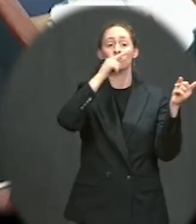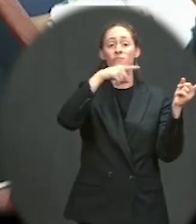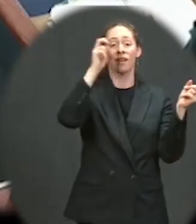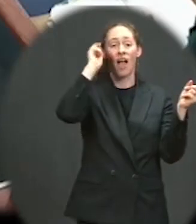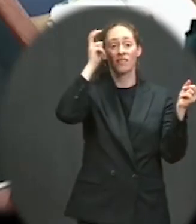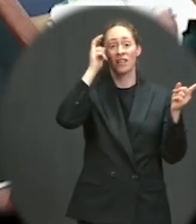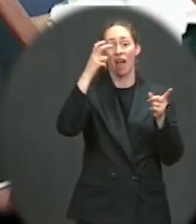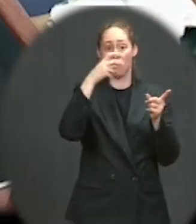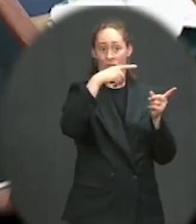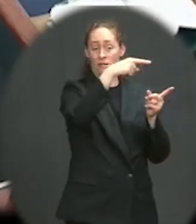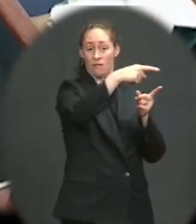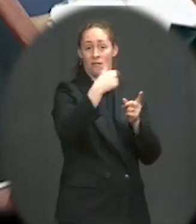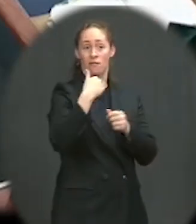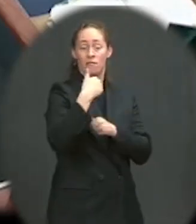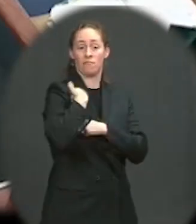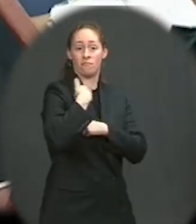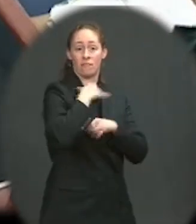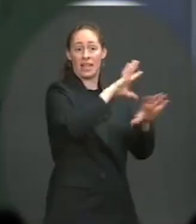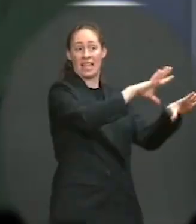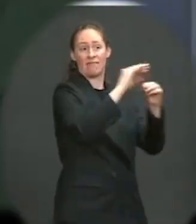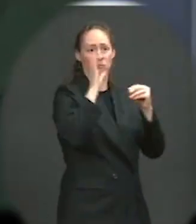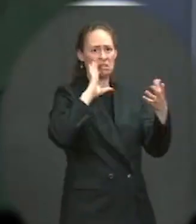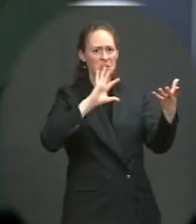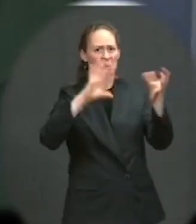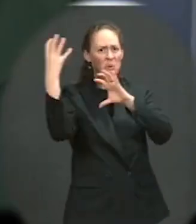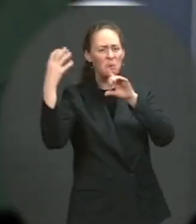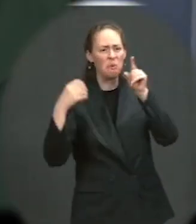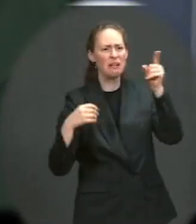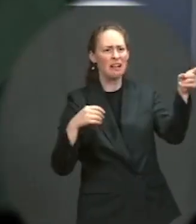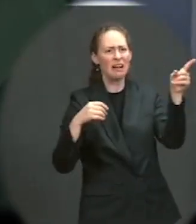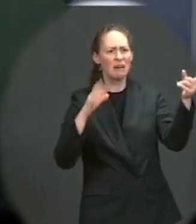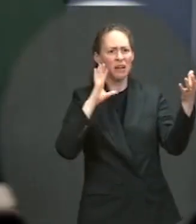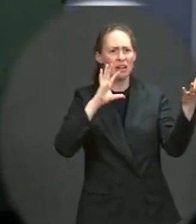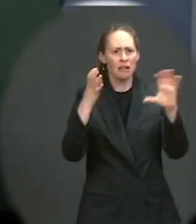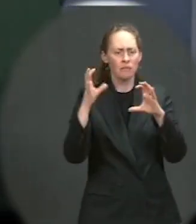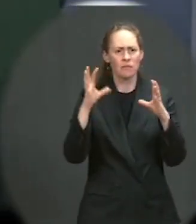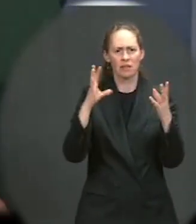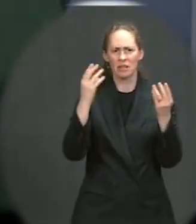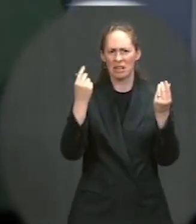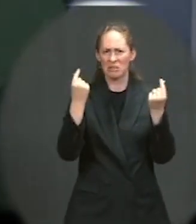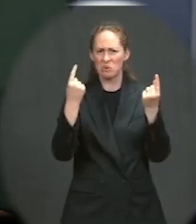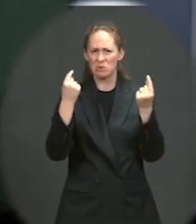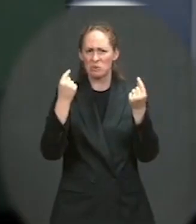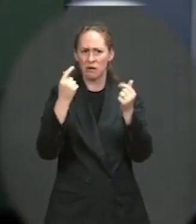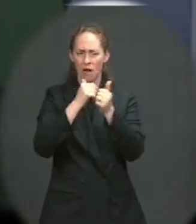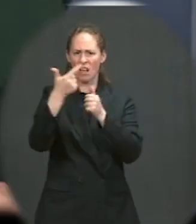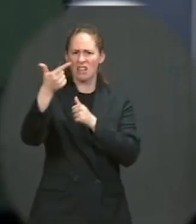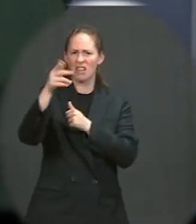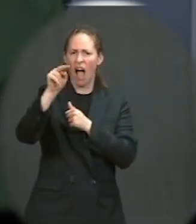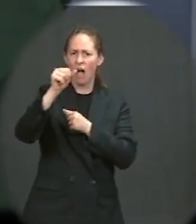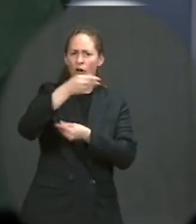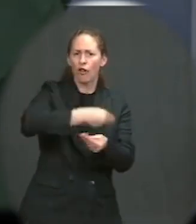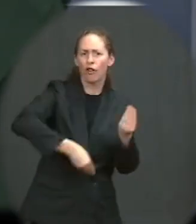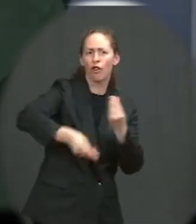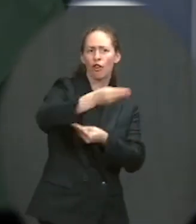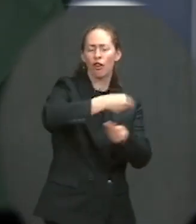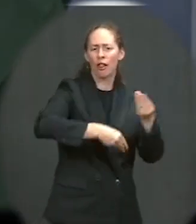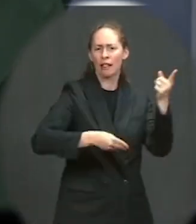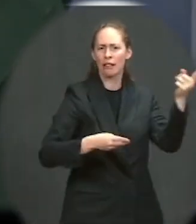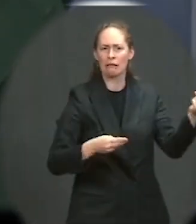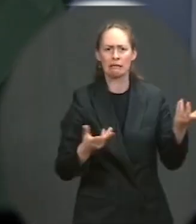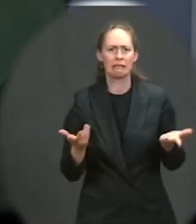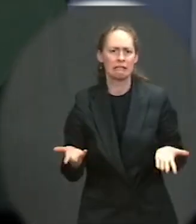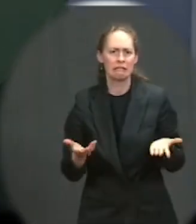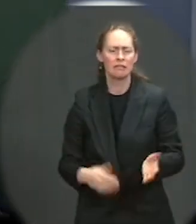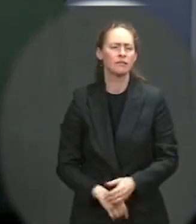especially for Afghans who helped the U.S.? Well, let me first say on SIVs, on Special Immigrant Visas, and these